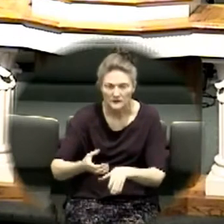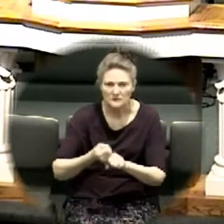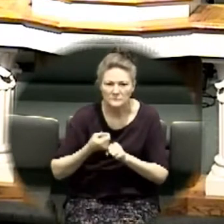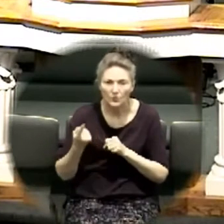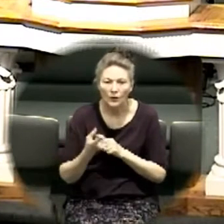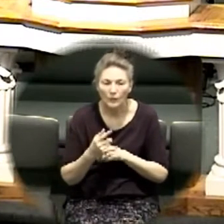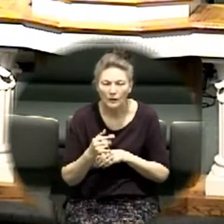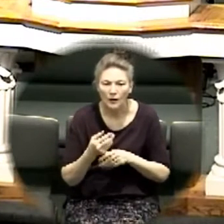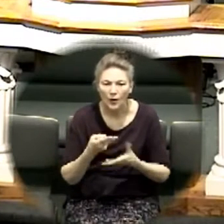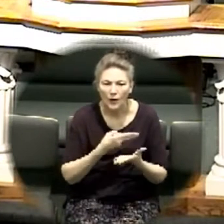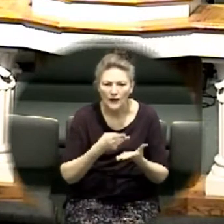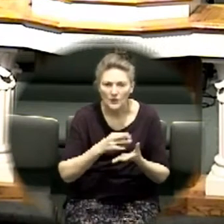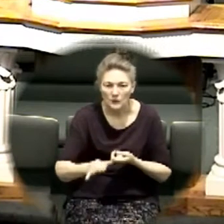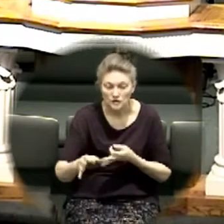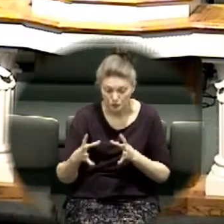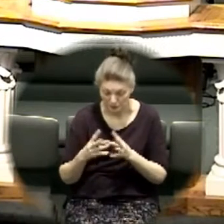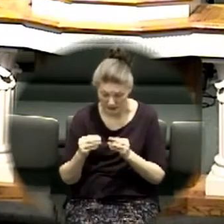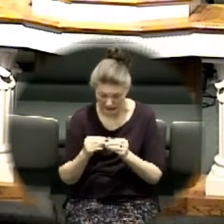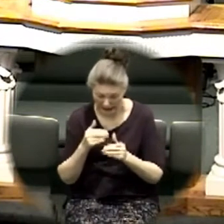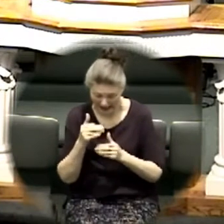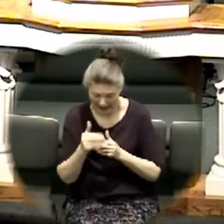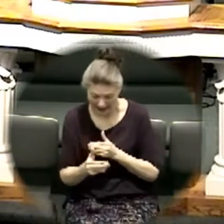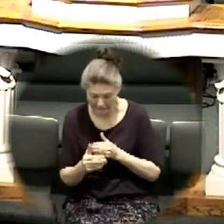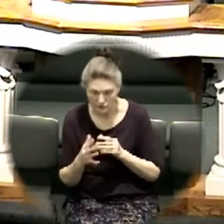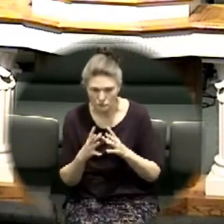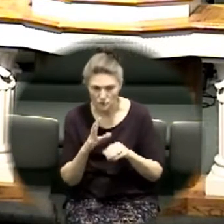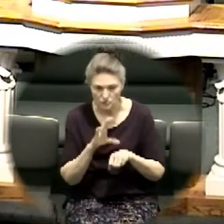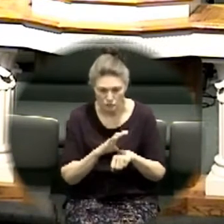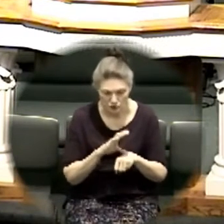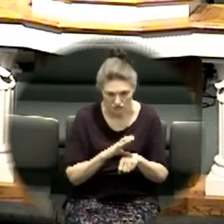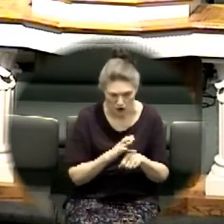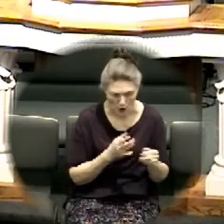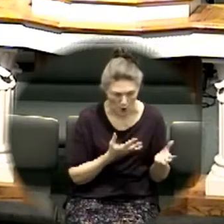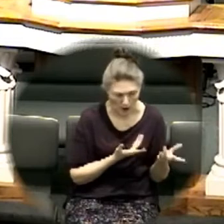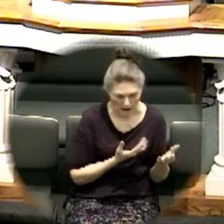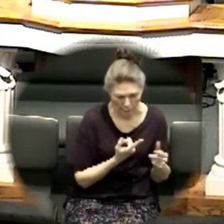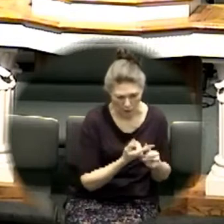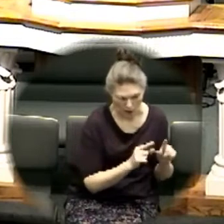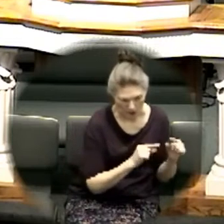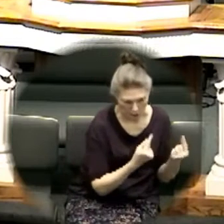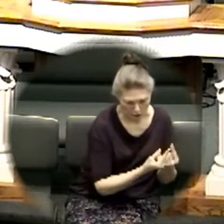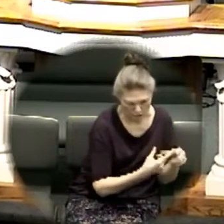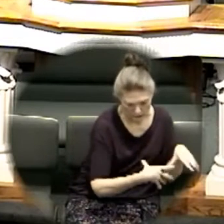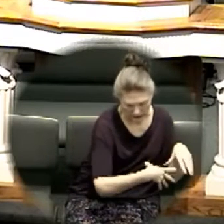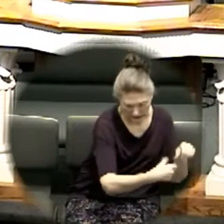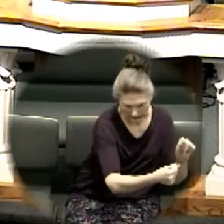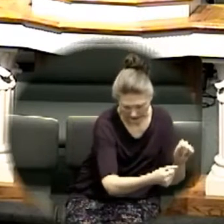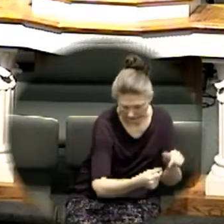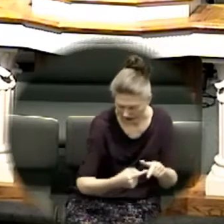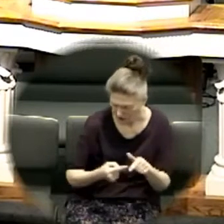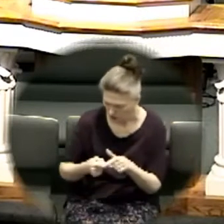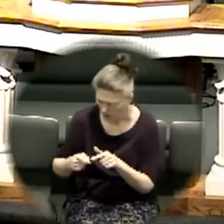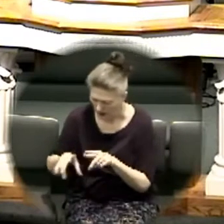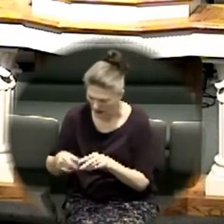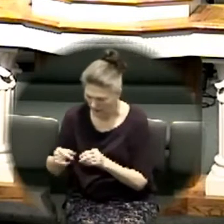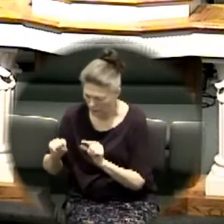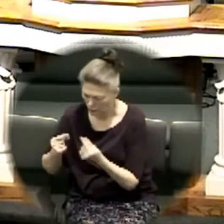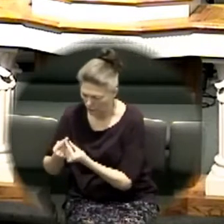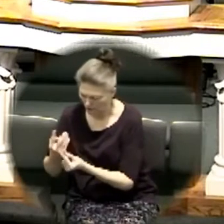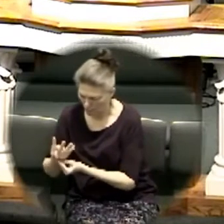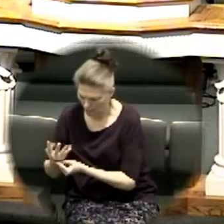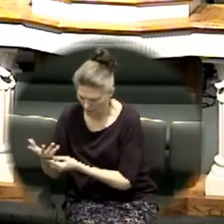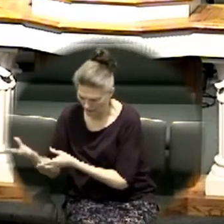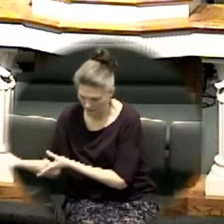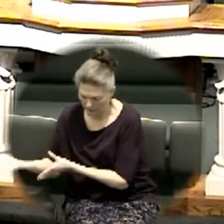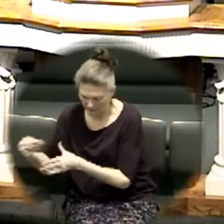meeting after hours waiting for one group of people to go out a group of four or five so that another group of four or five